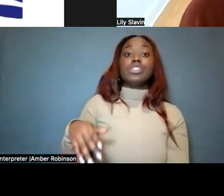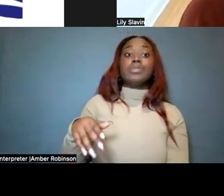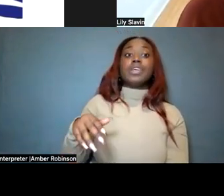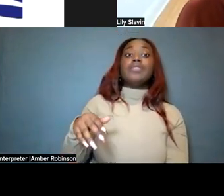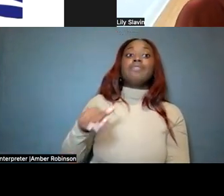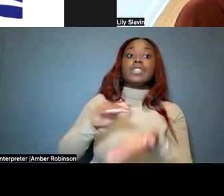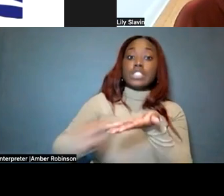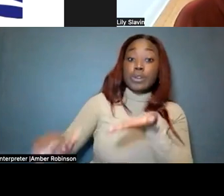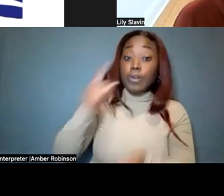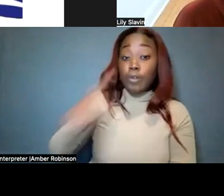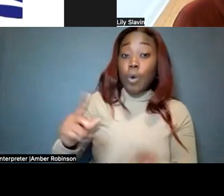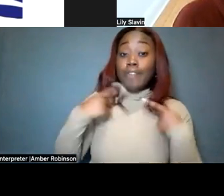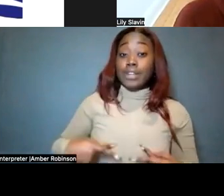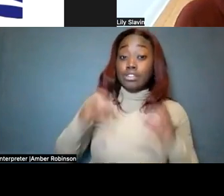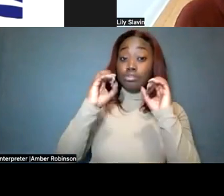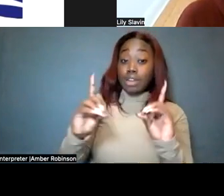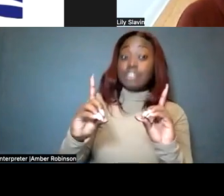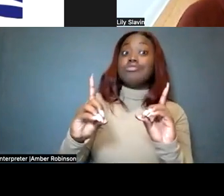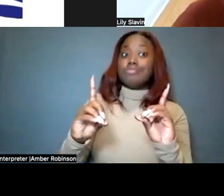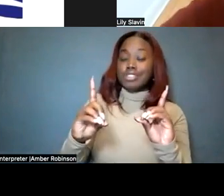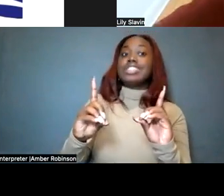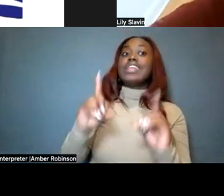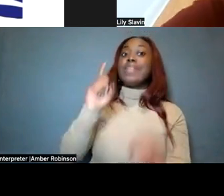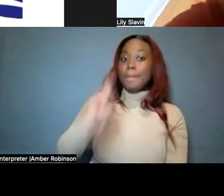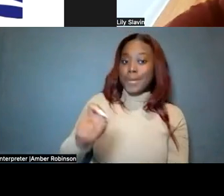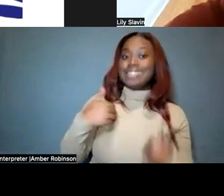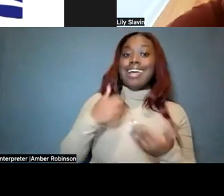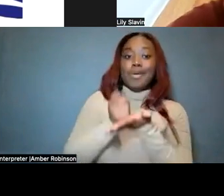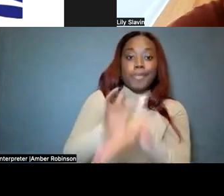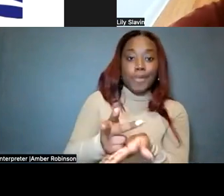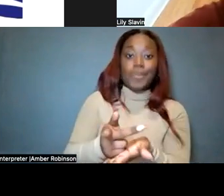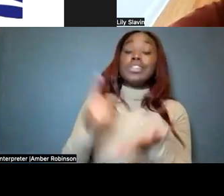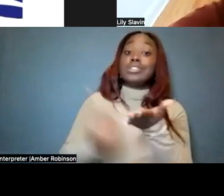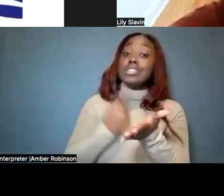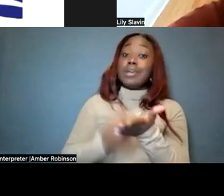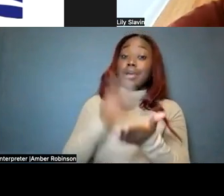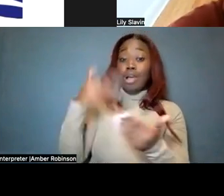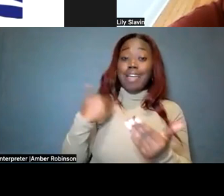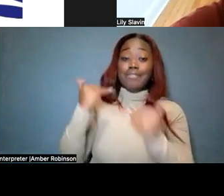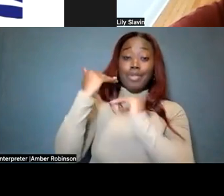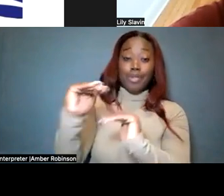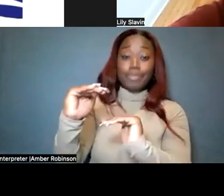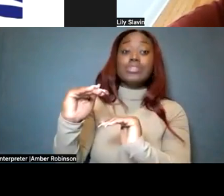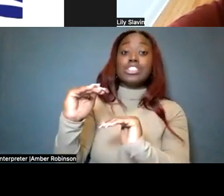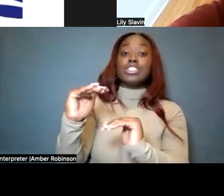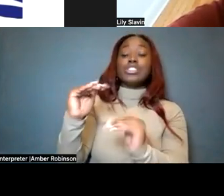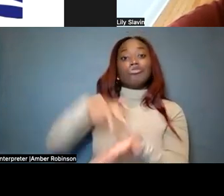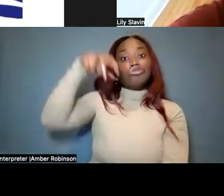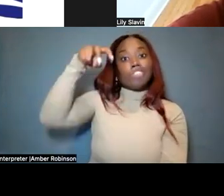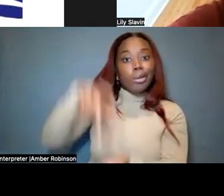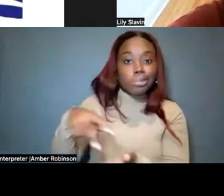physical education, they have to have that permission. Sometimes there might be a limitation on like jumping